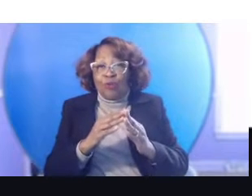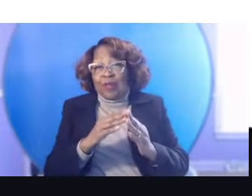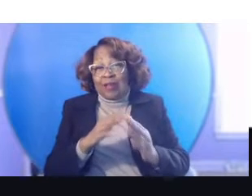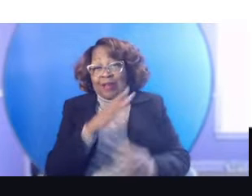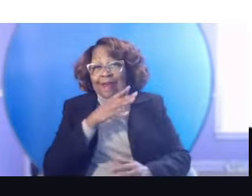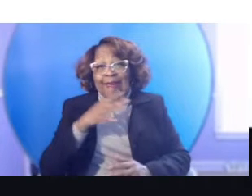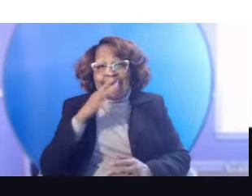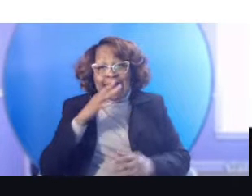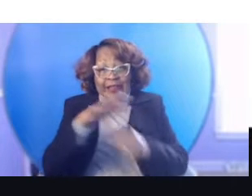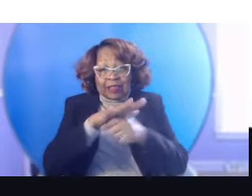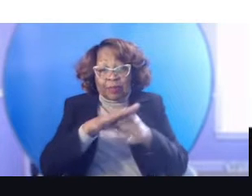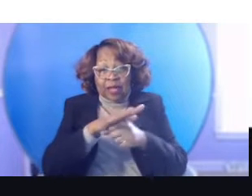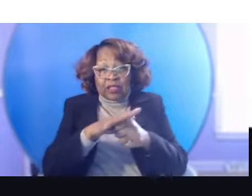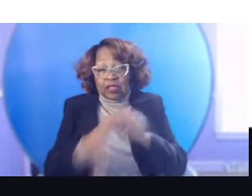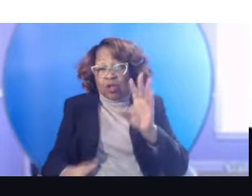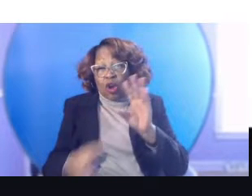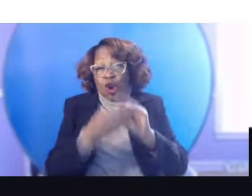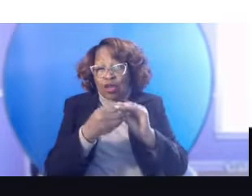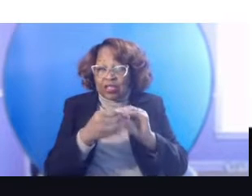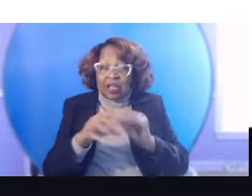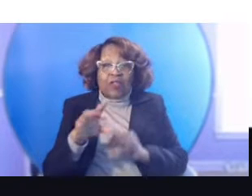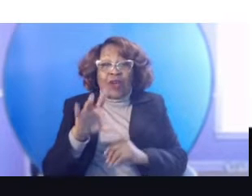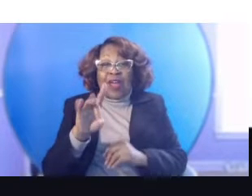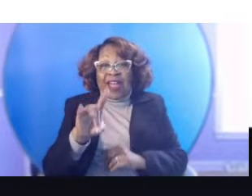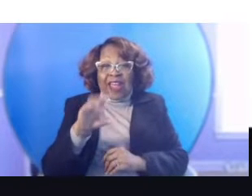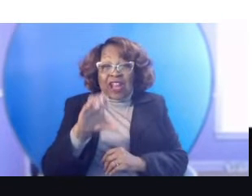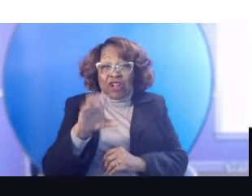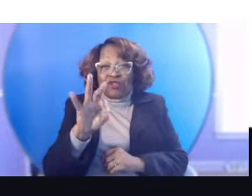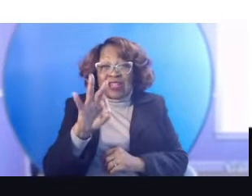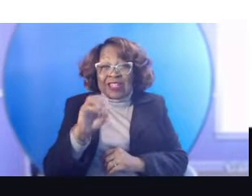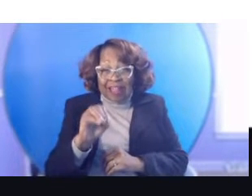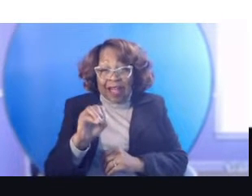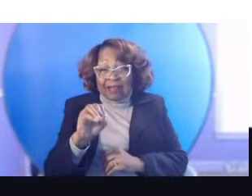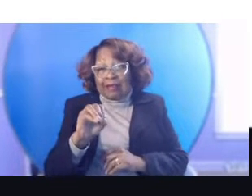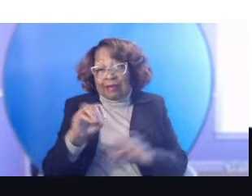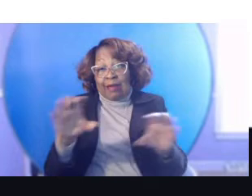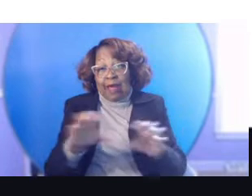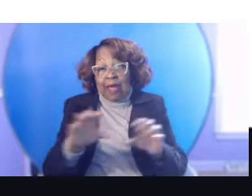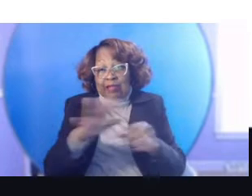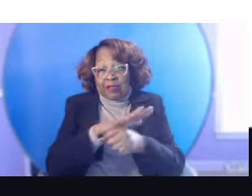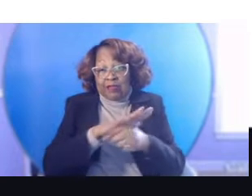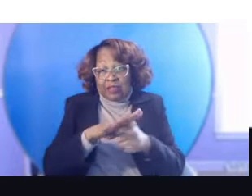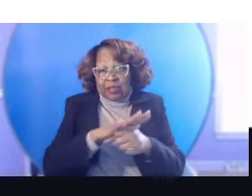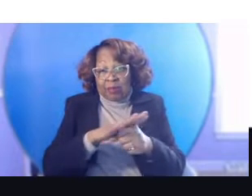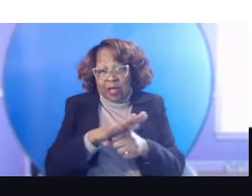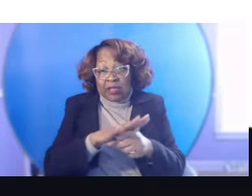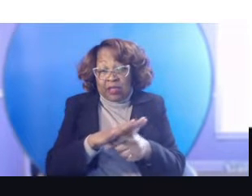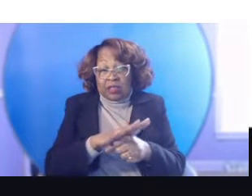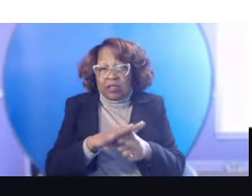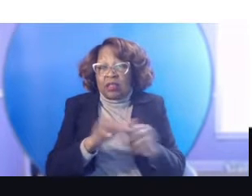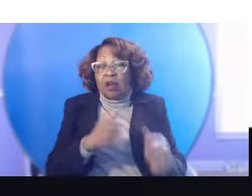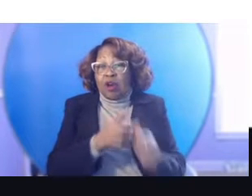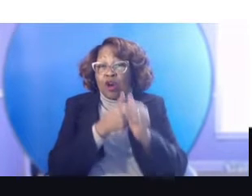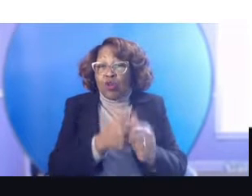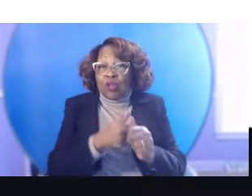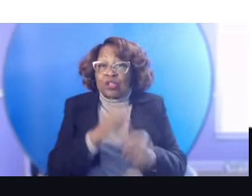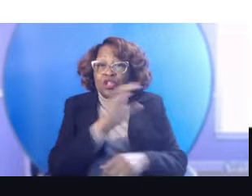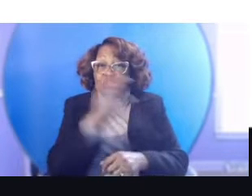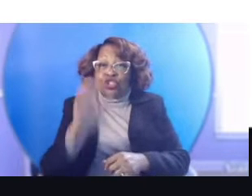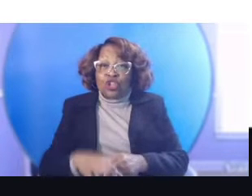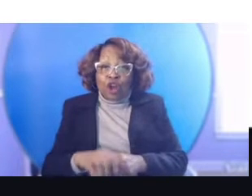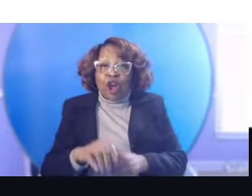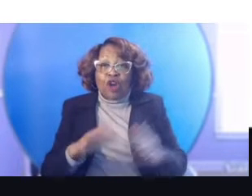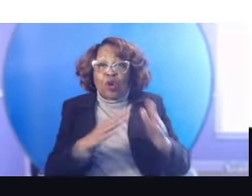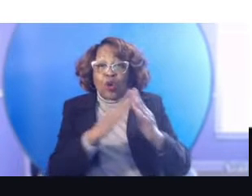we have more than 890 active spaces within our city limits. And that's according to the Chicago urban ag mapping